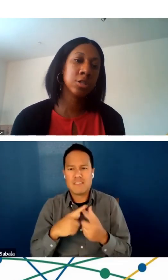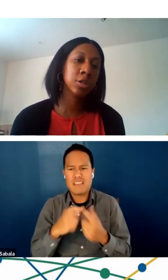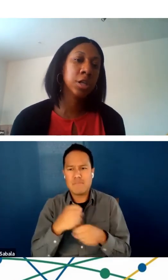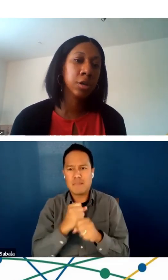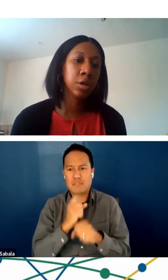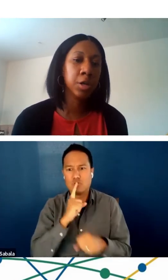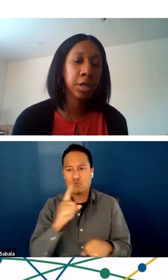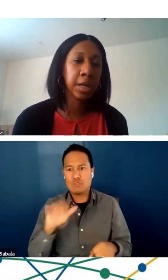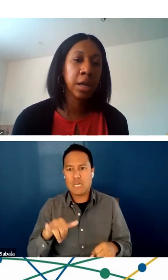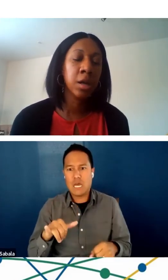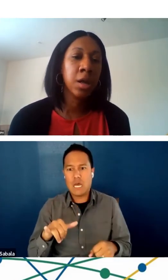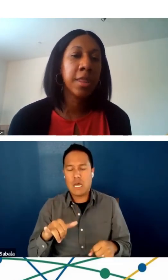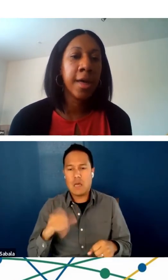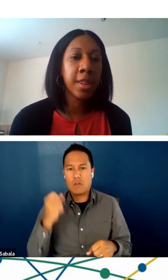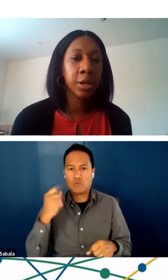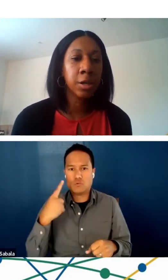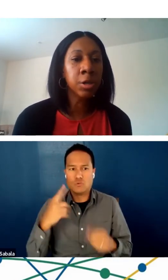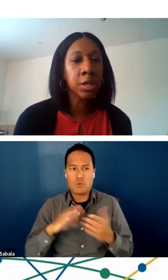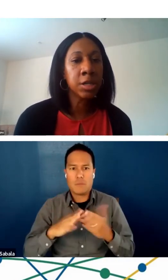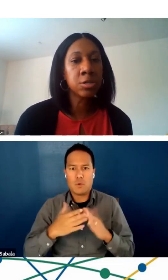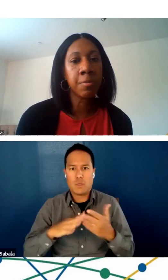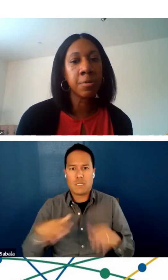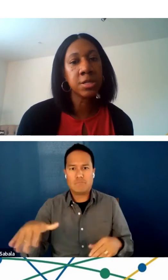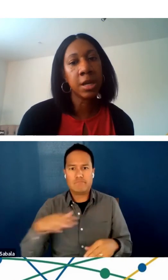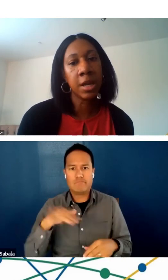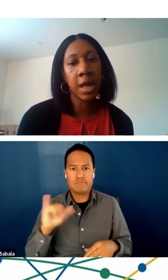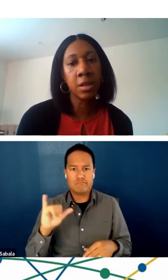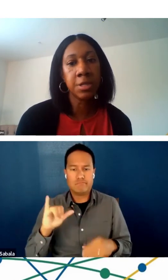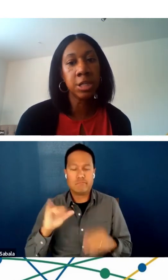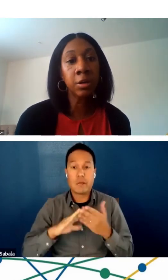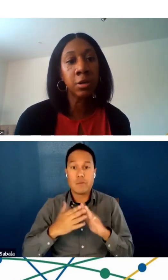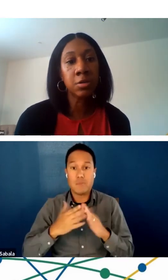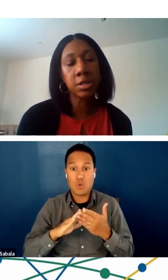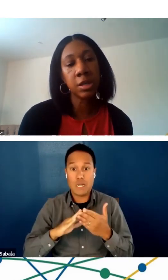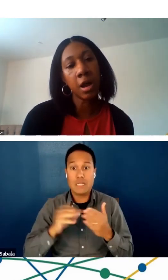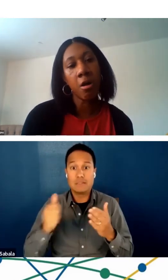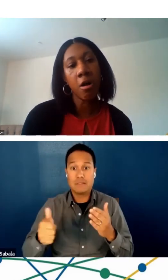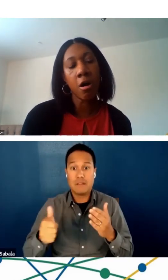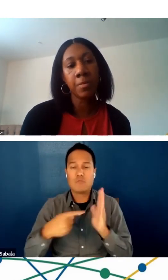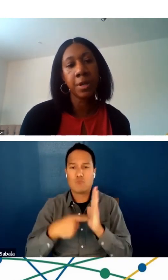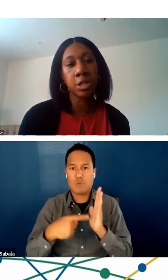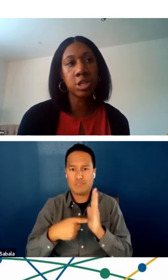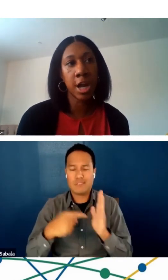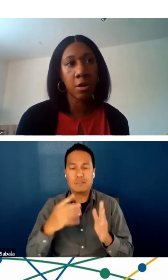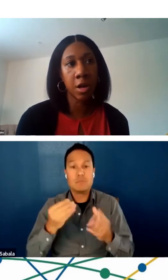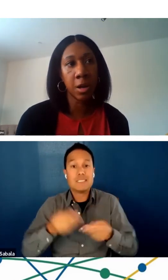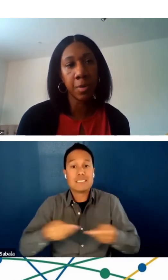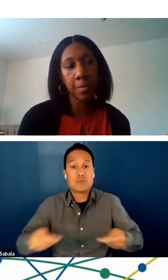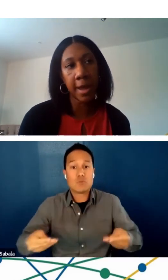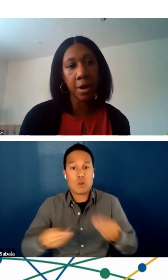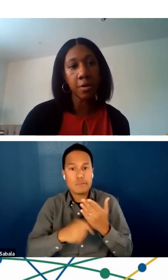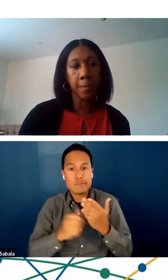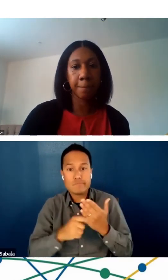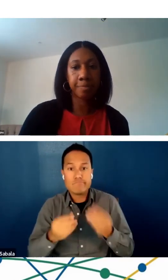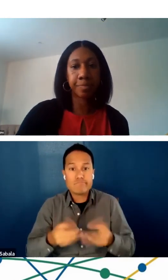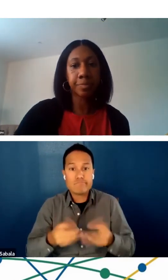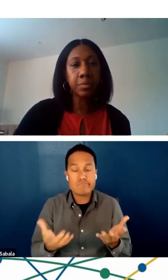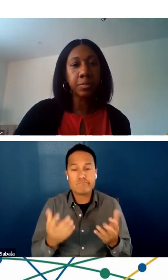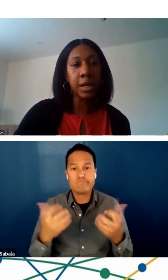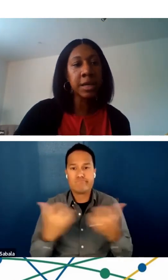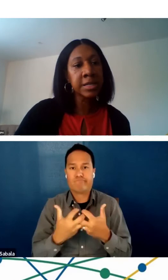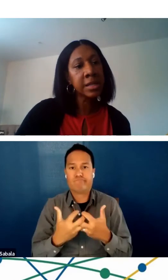they understood their community and that the community is represented and the materials that are being shared and prepared.